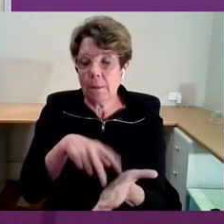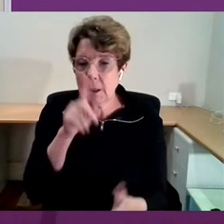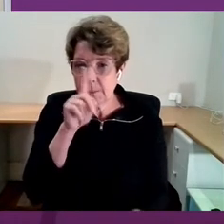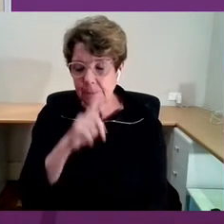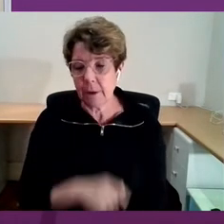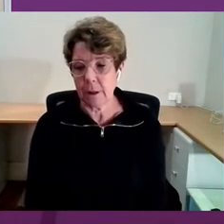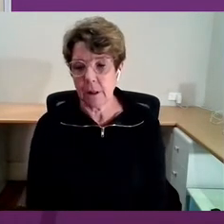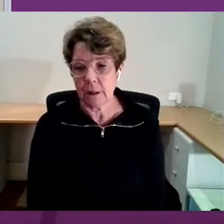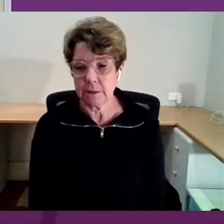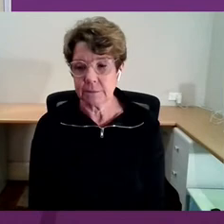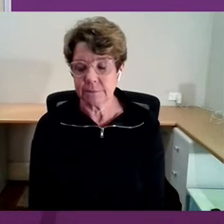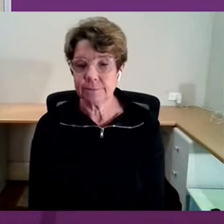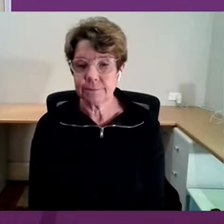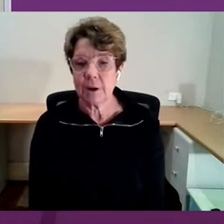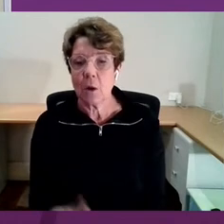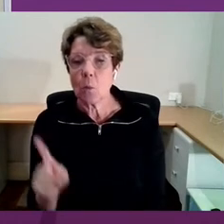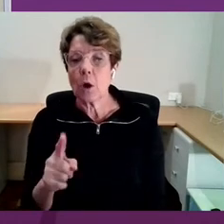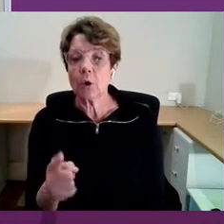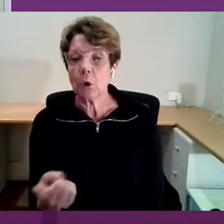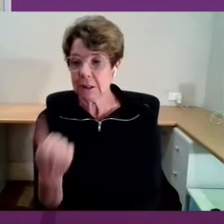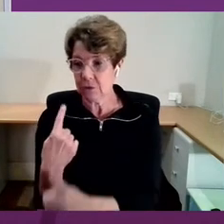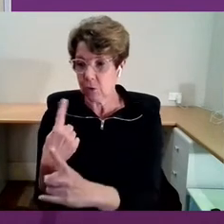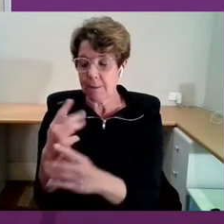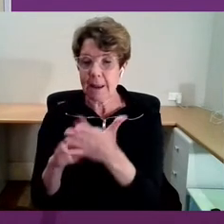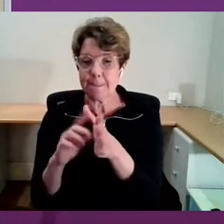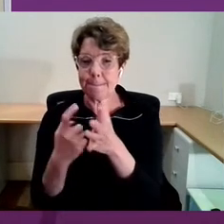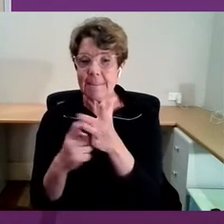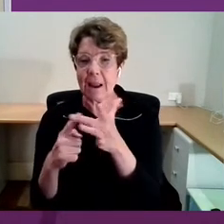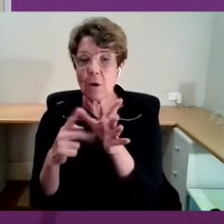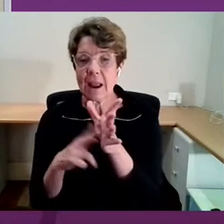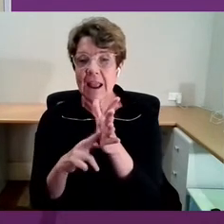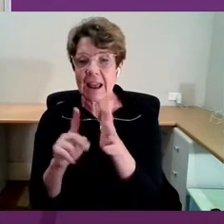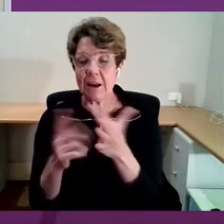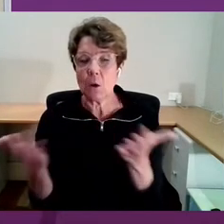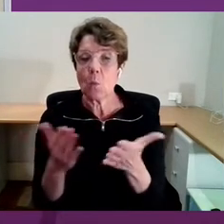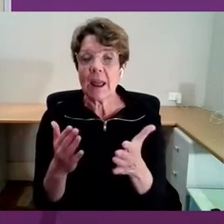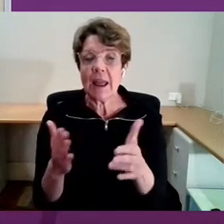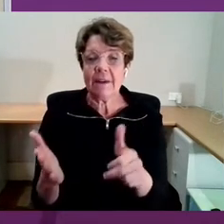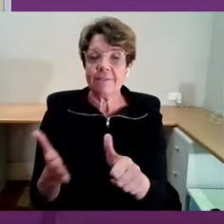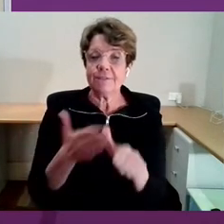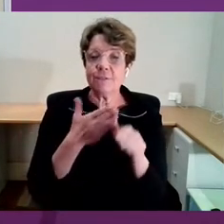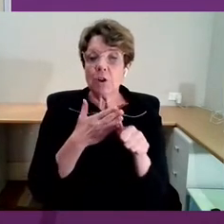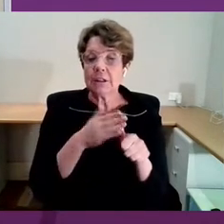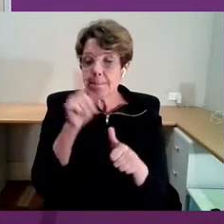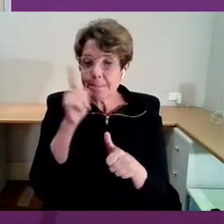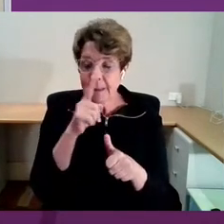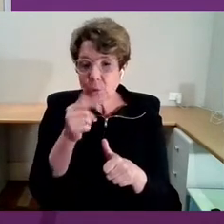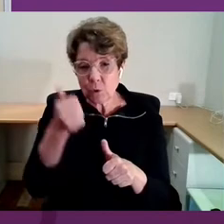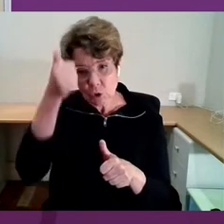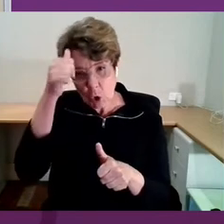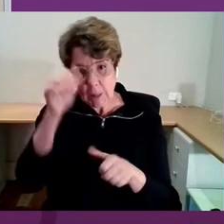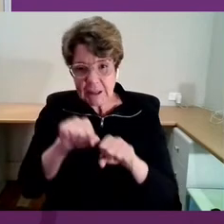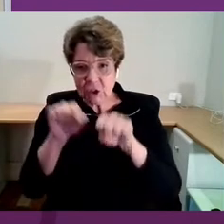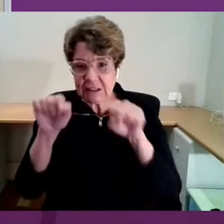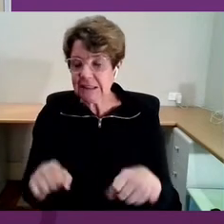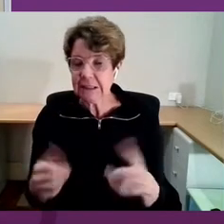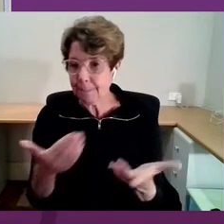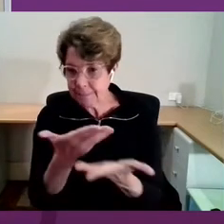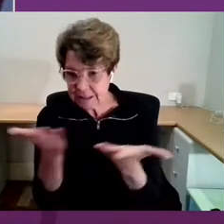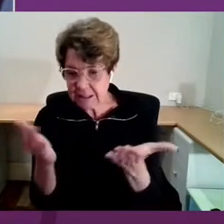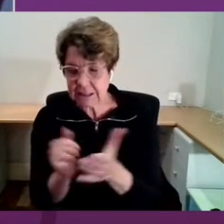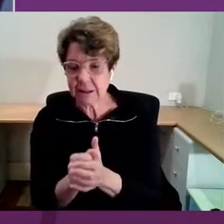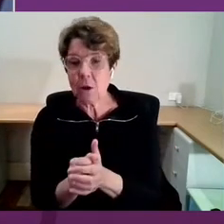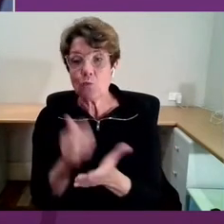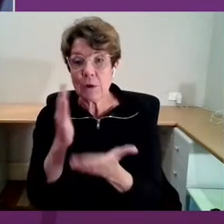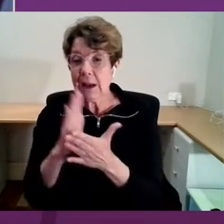Marianne, what you're describing is that classic moment where first people's knowledge systems, you know, millennia old,